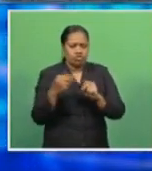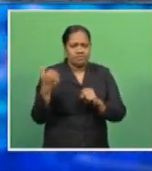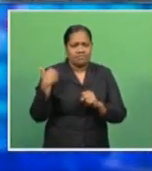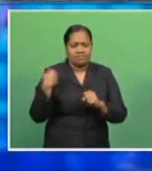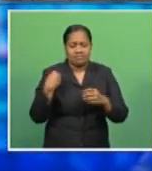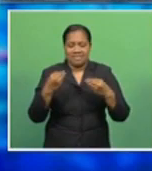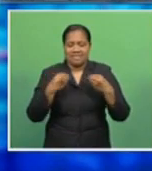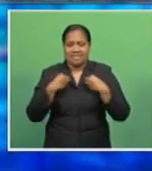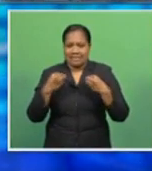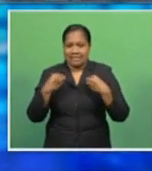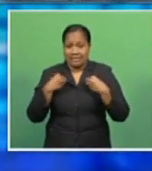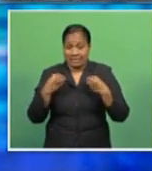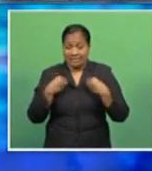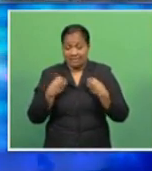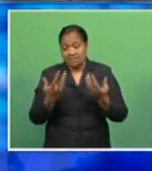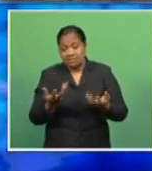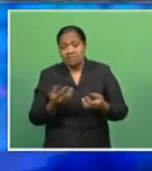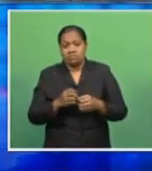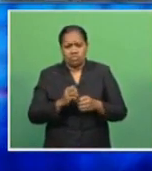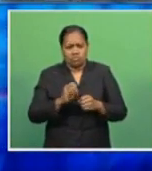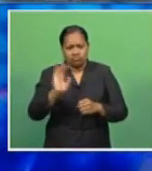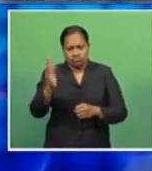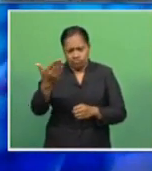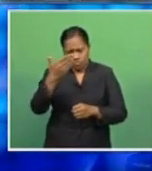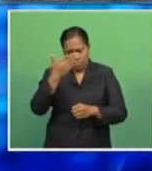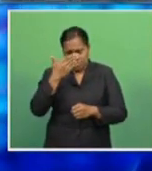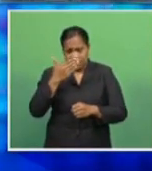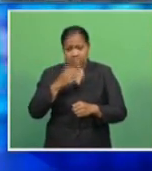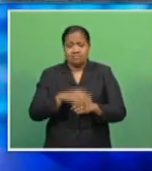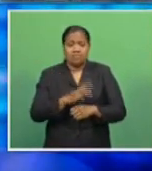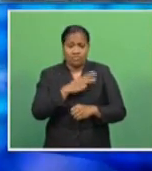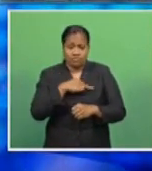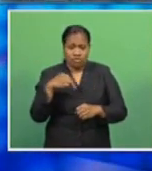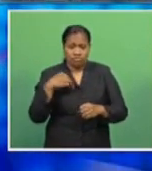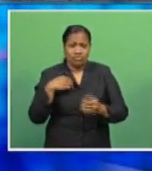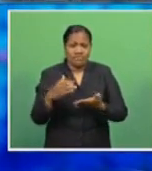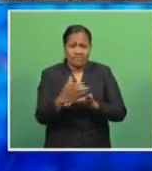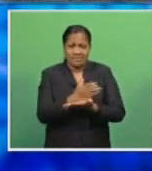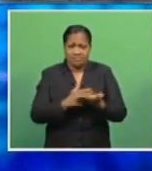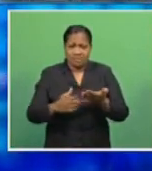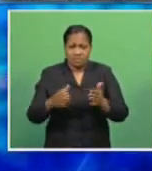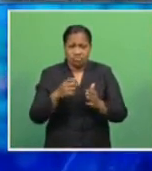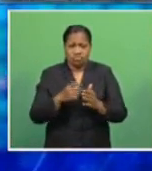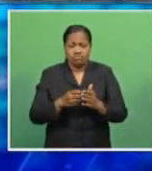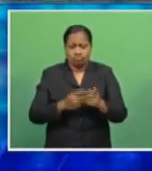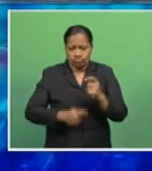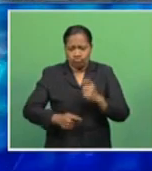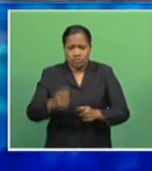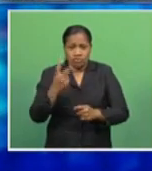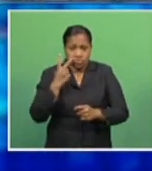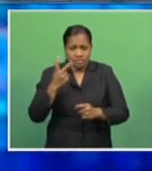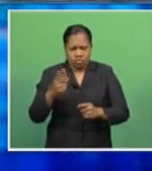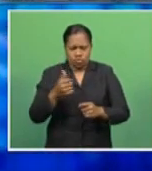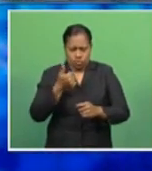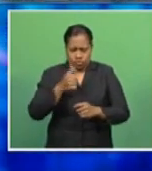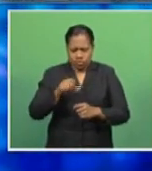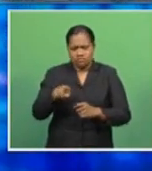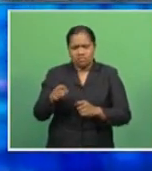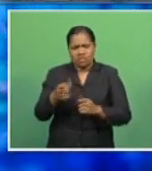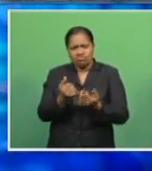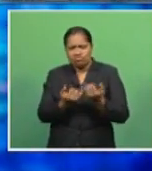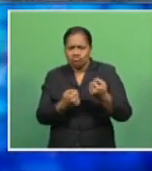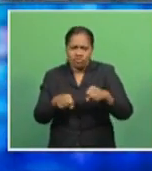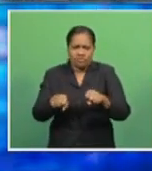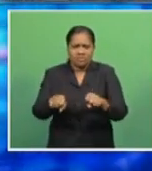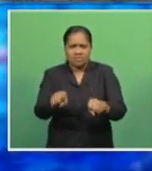The results of the survey by the Ministry of Commerce, Trade and Tourism will be used to strategize responses, find practical solutions